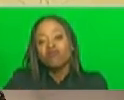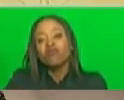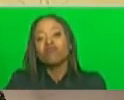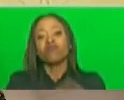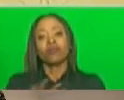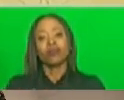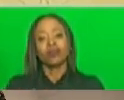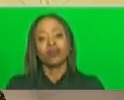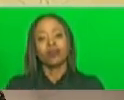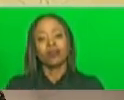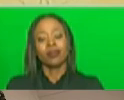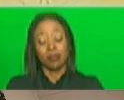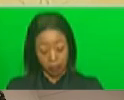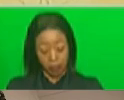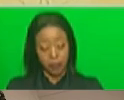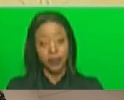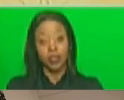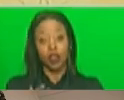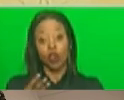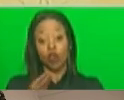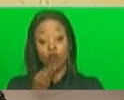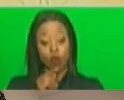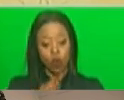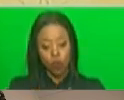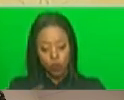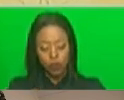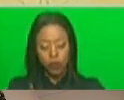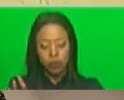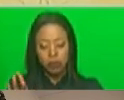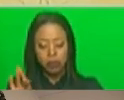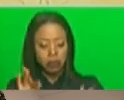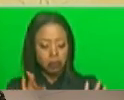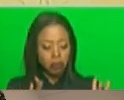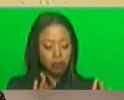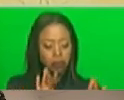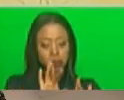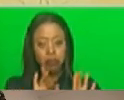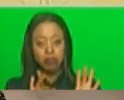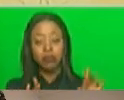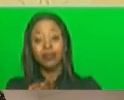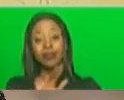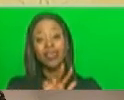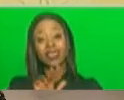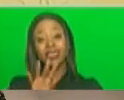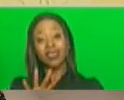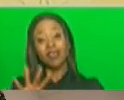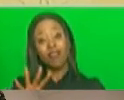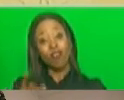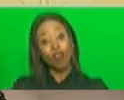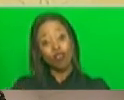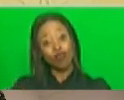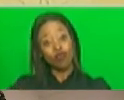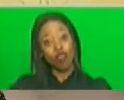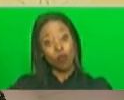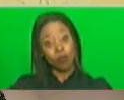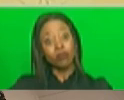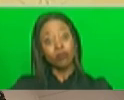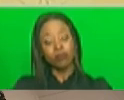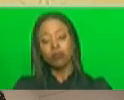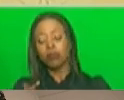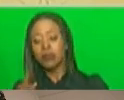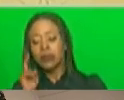samples were taken from 84 spaza shops in Naledi of these